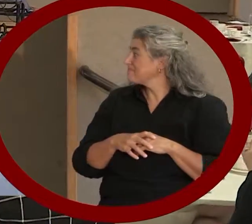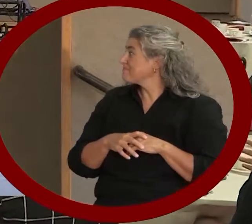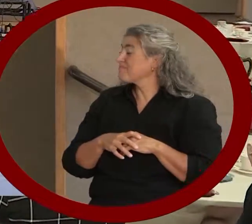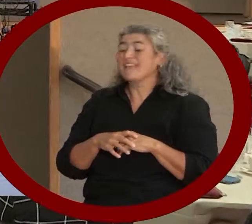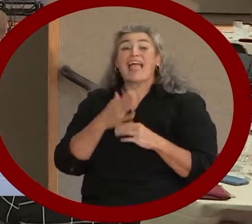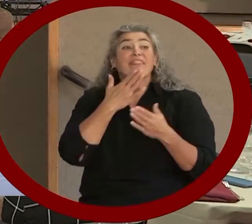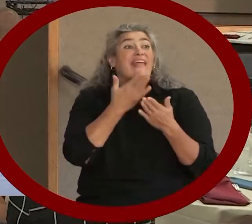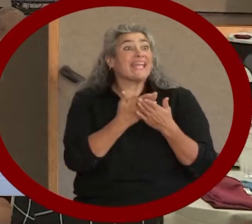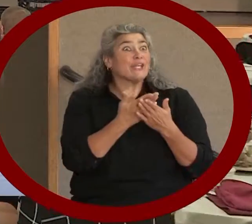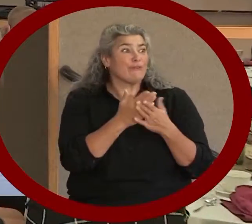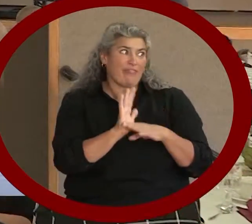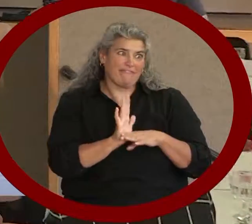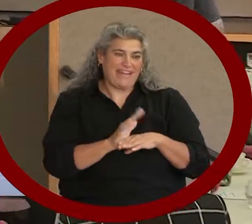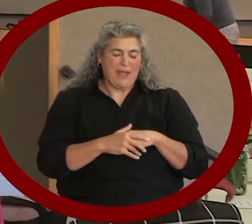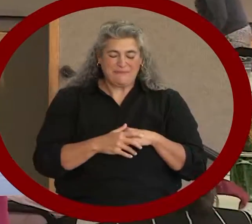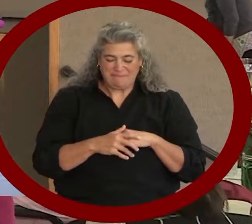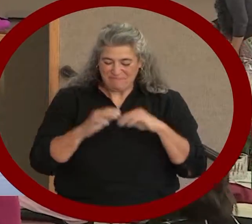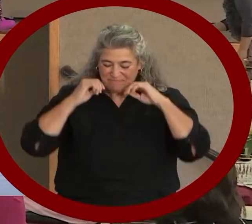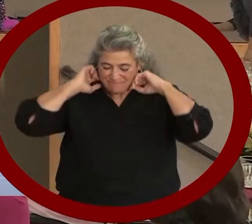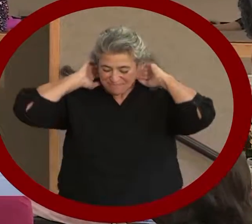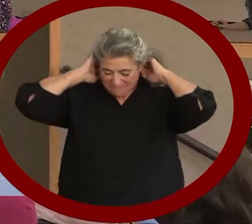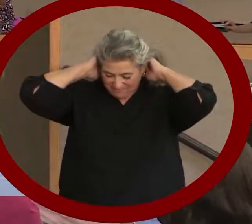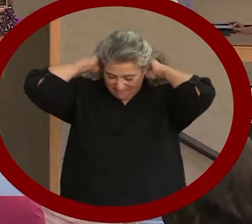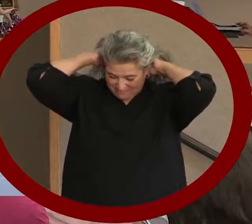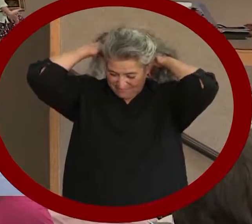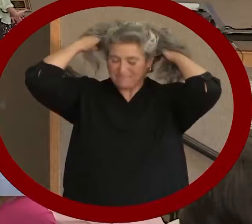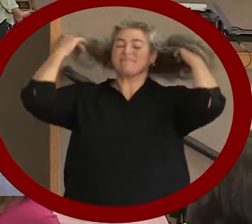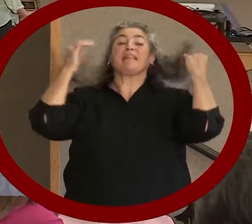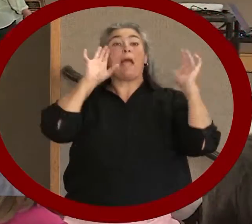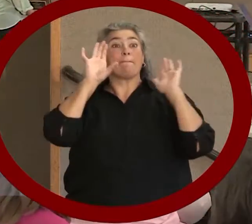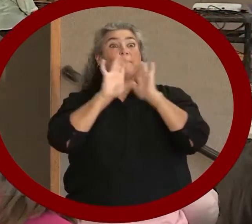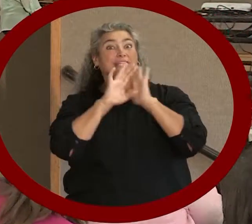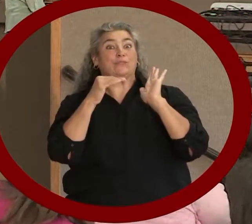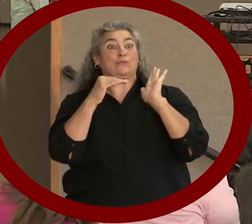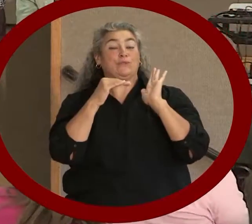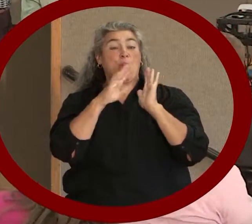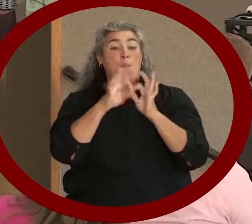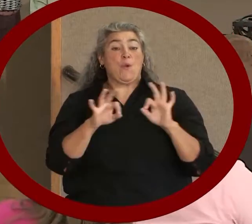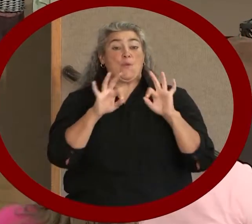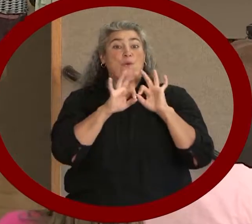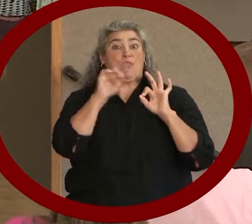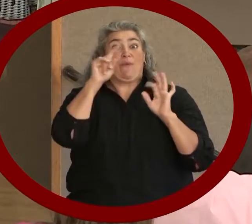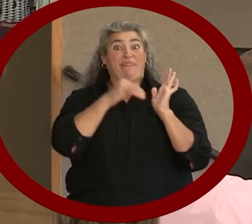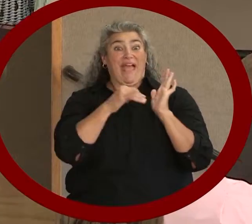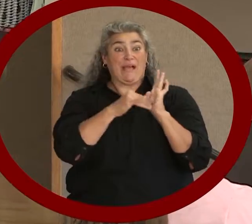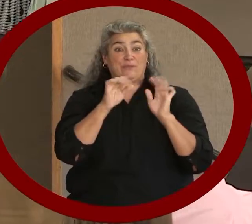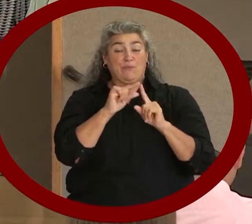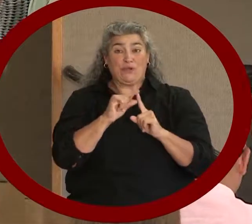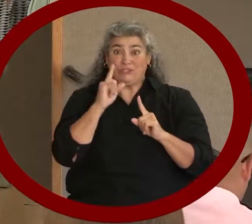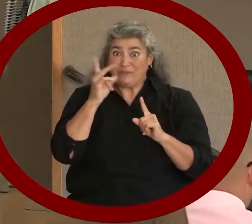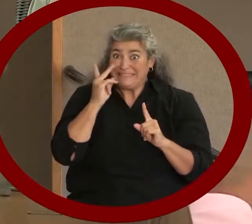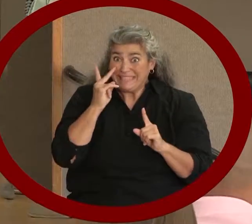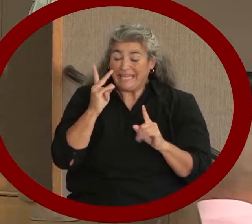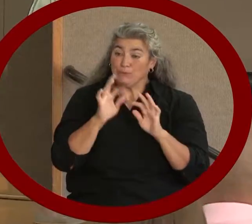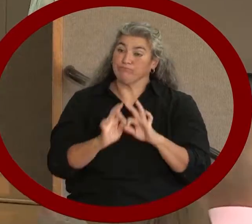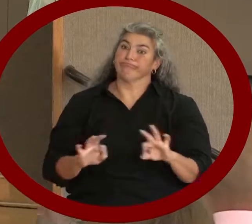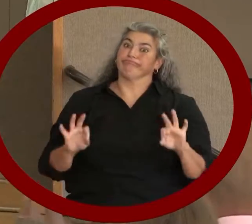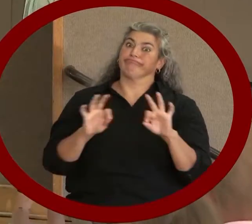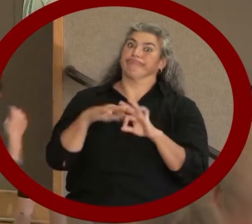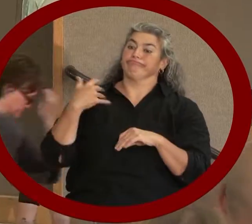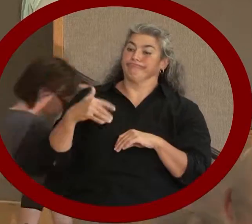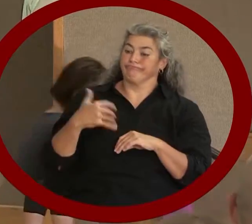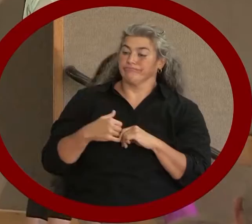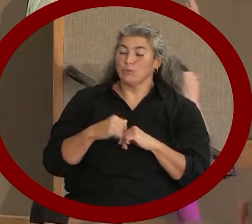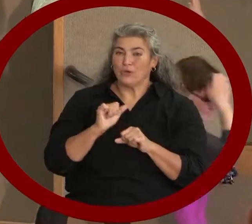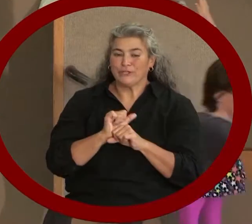Thank you for that video. As they say, a picture's worth a thousand words and you can see why it's significant and important, the